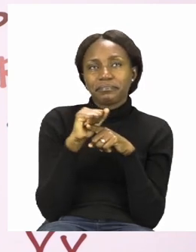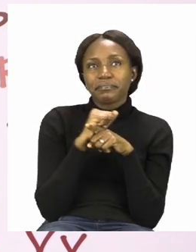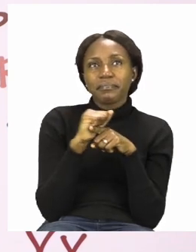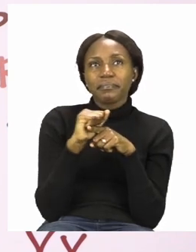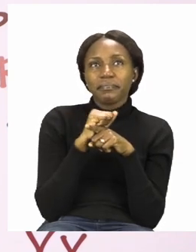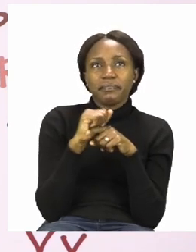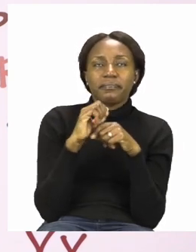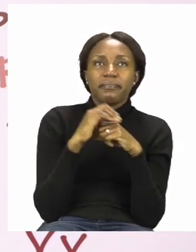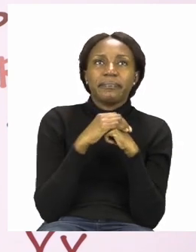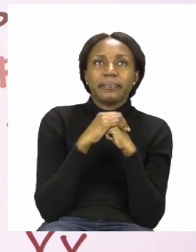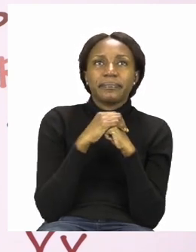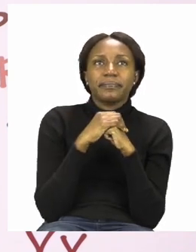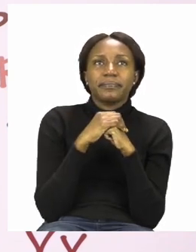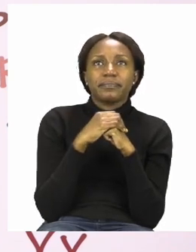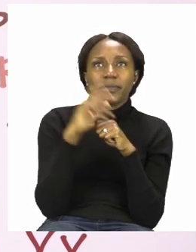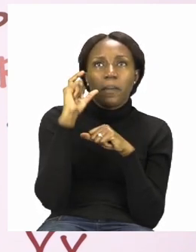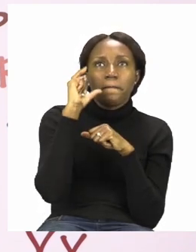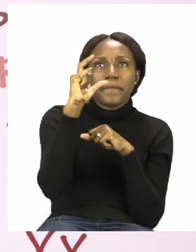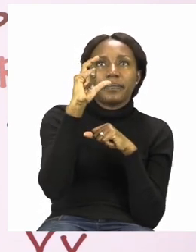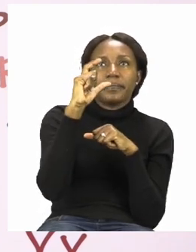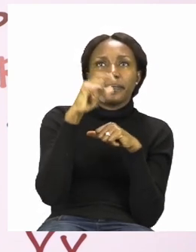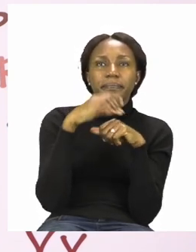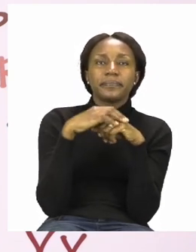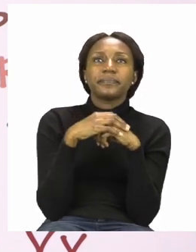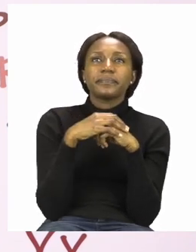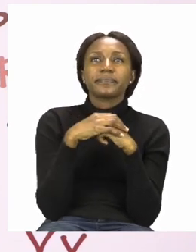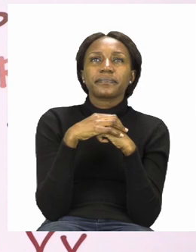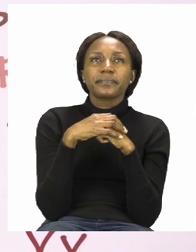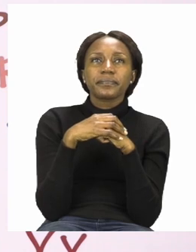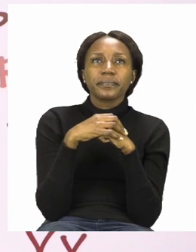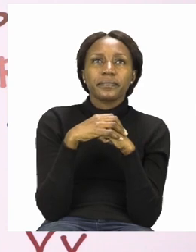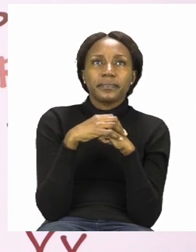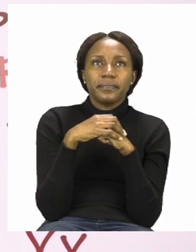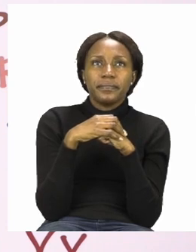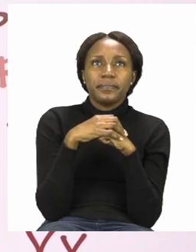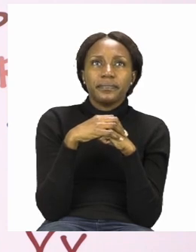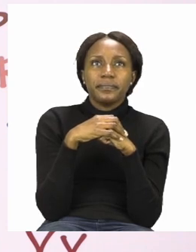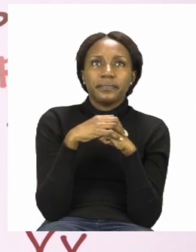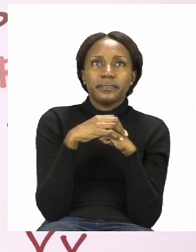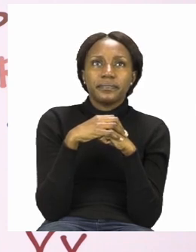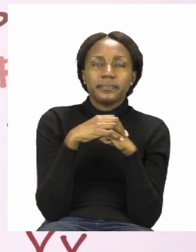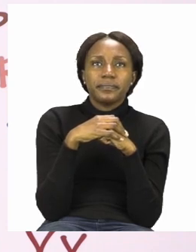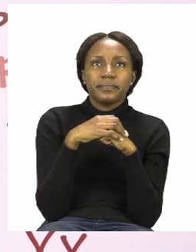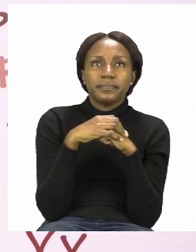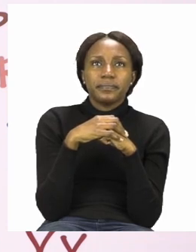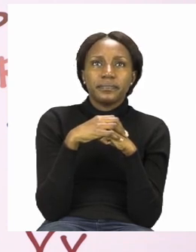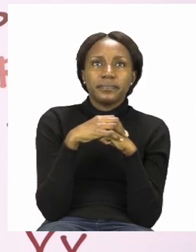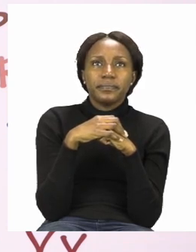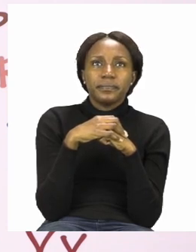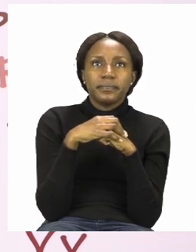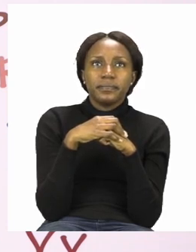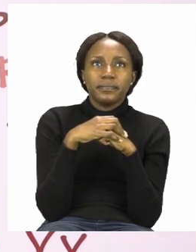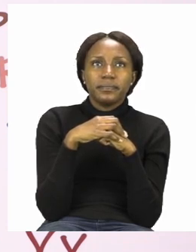trying the big letter k we're going to start and say round